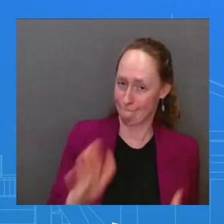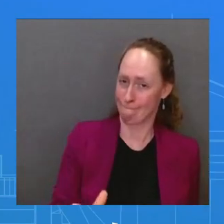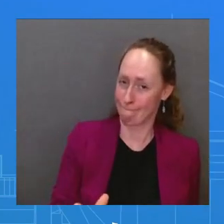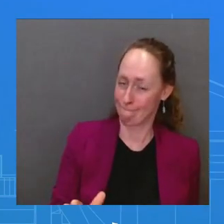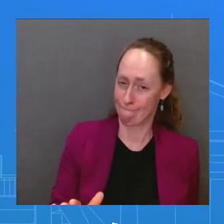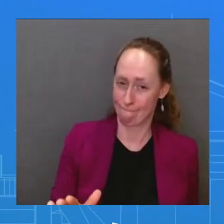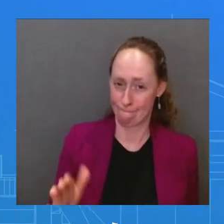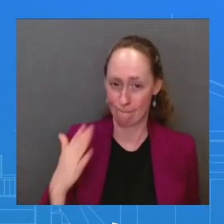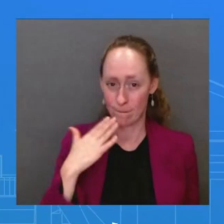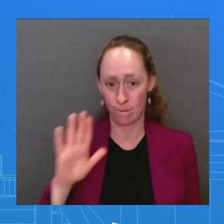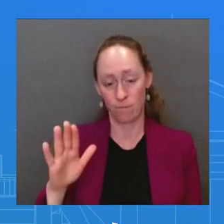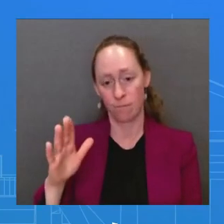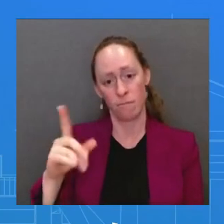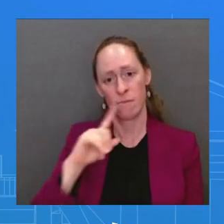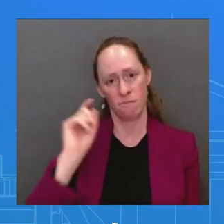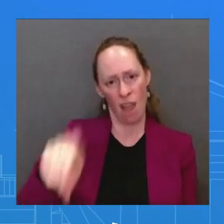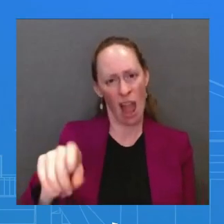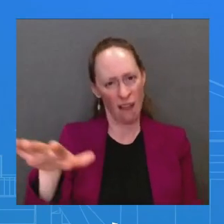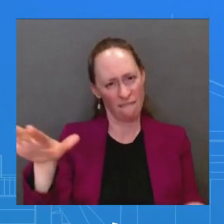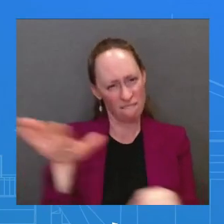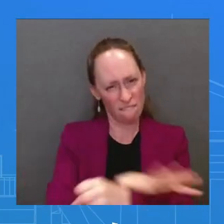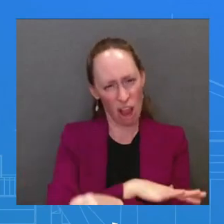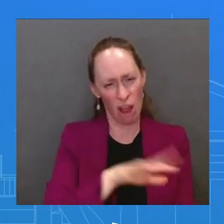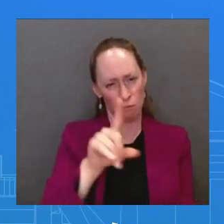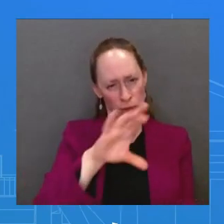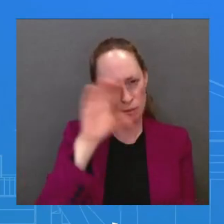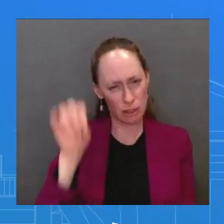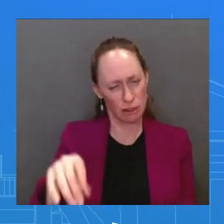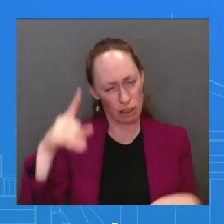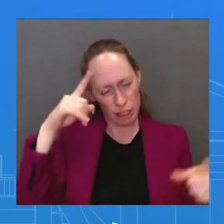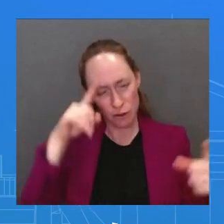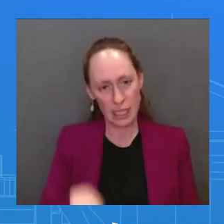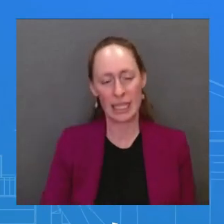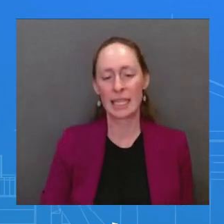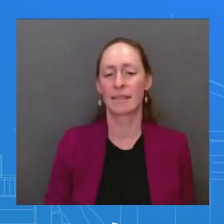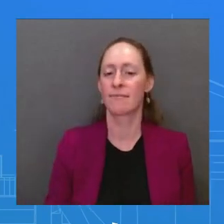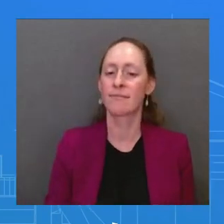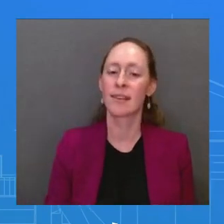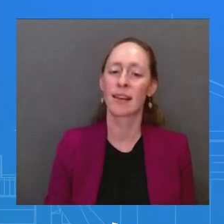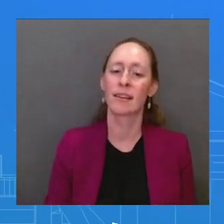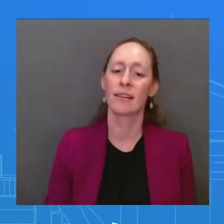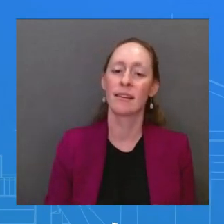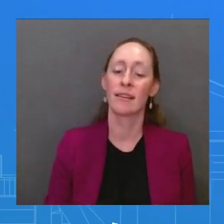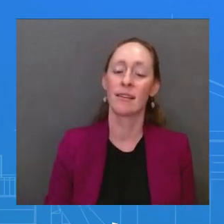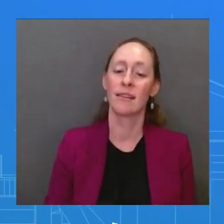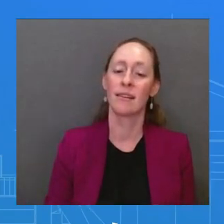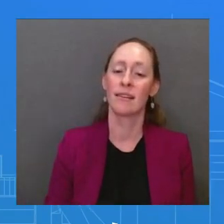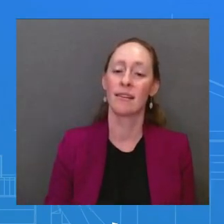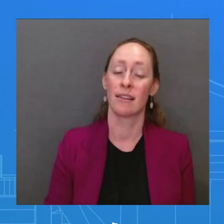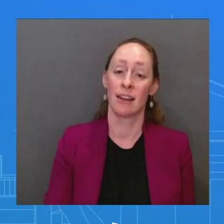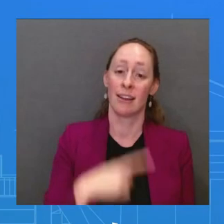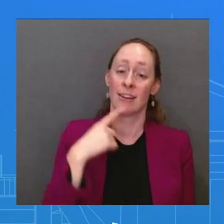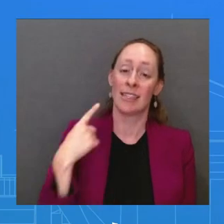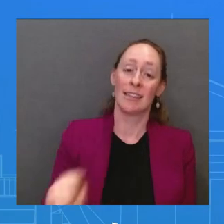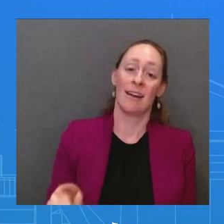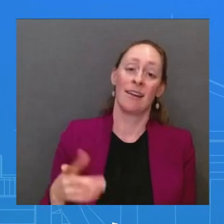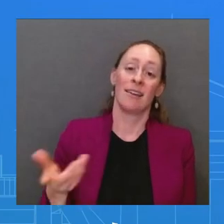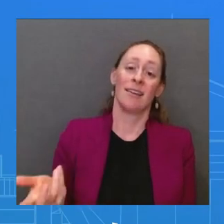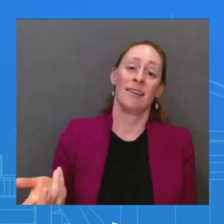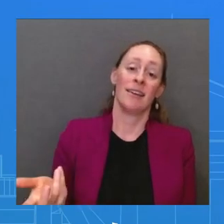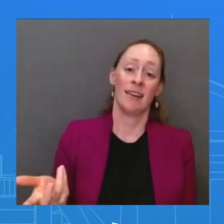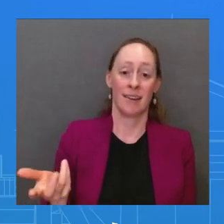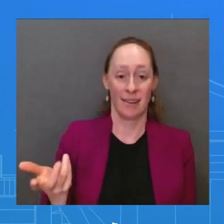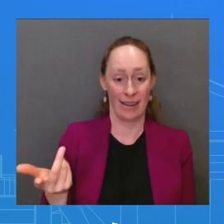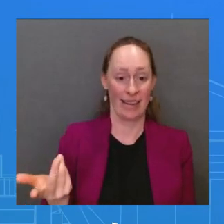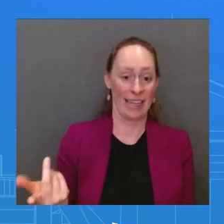because you've got Russia seated at the table, albeit not at the leader level because Putin isn't going to be there. But the fact